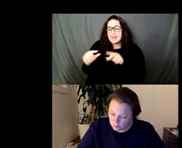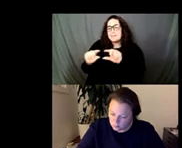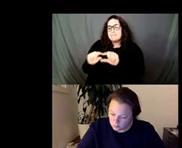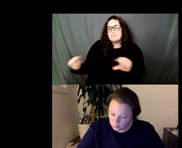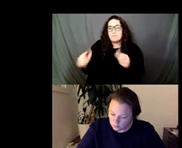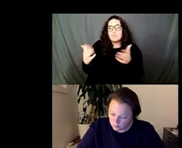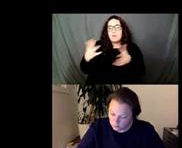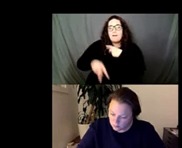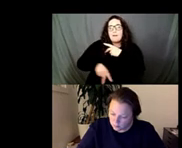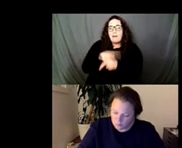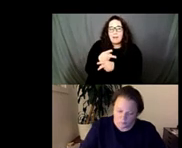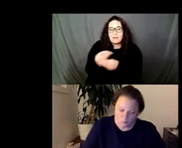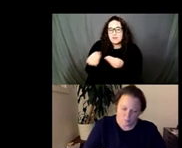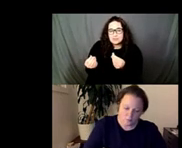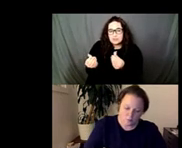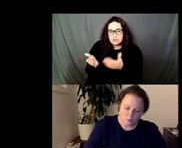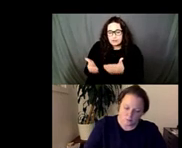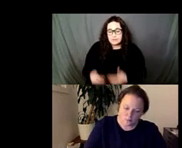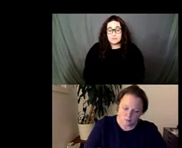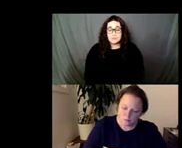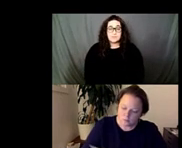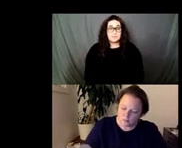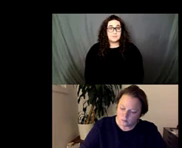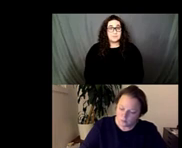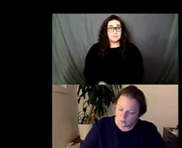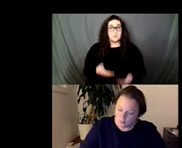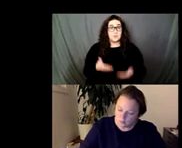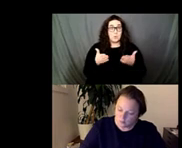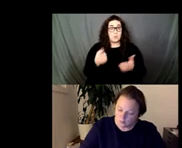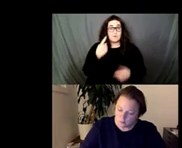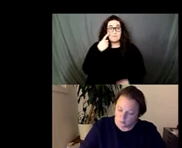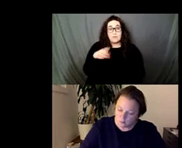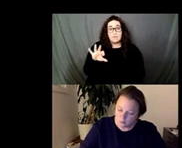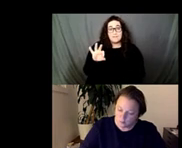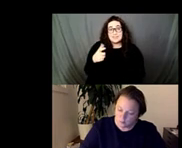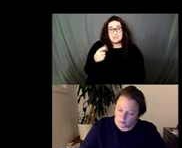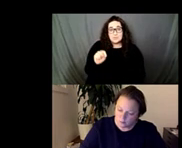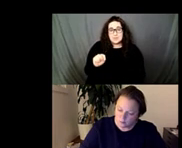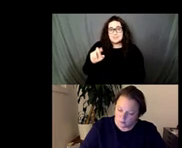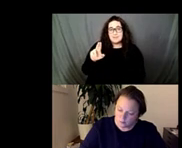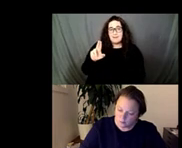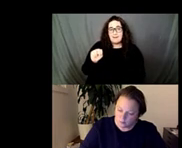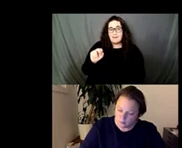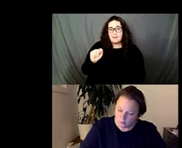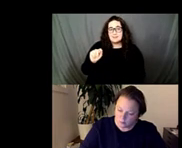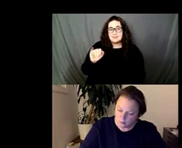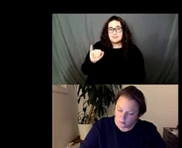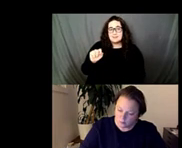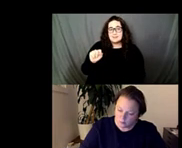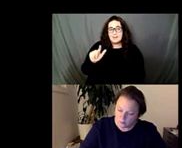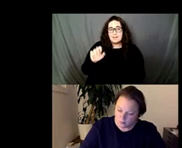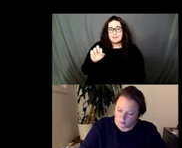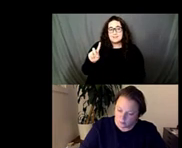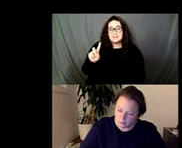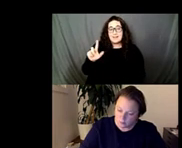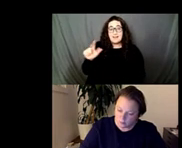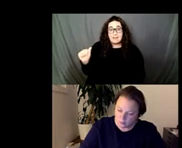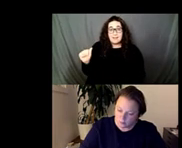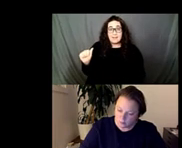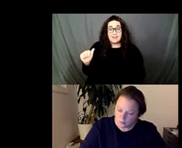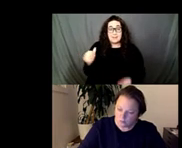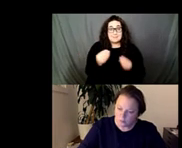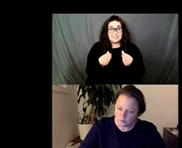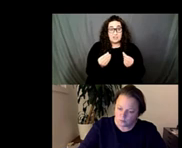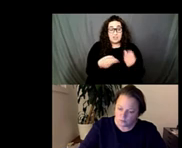the material listed as these sort of individually wrapped candies wrapped in cellophane endless